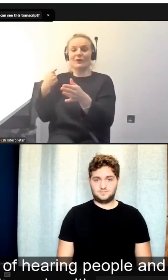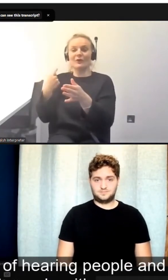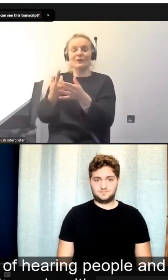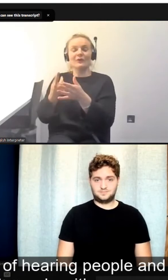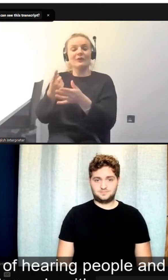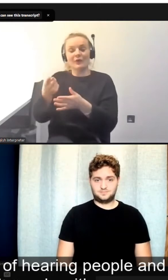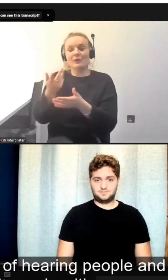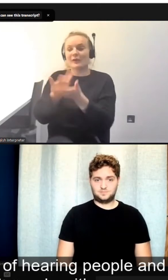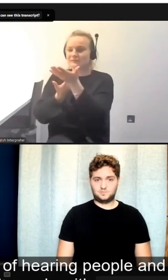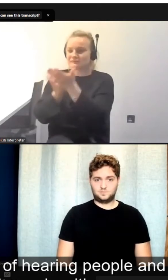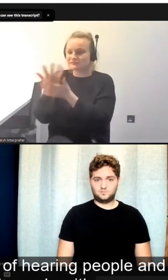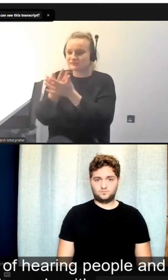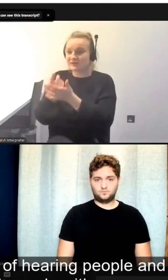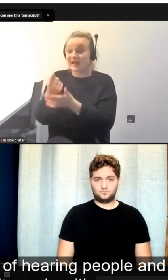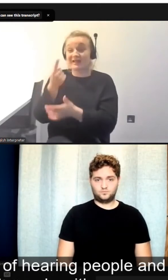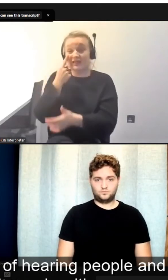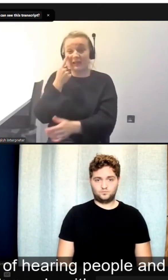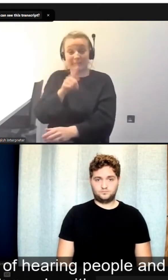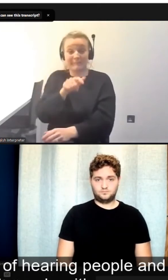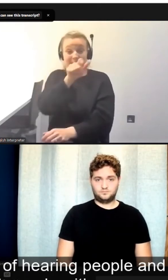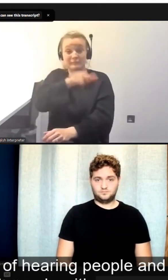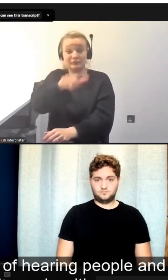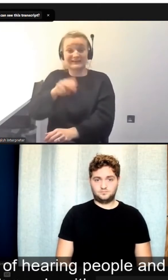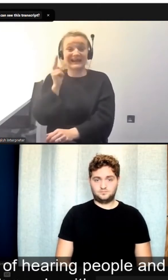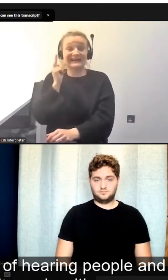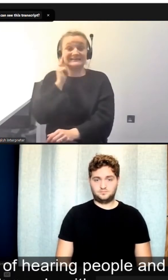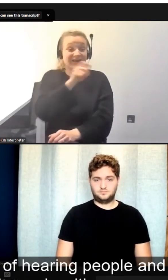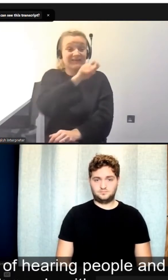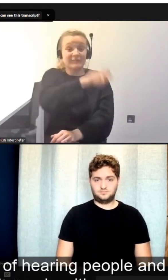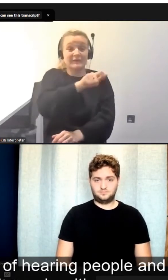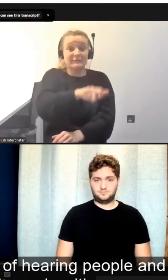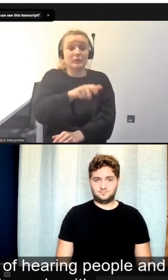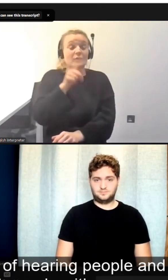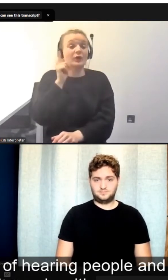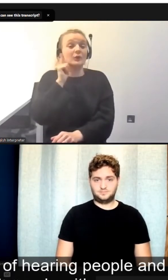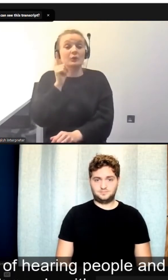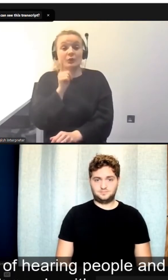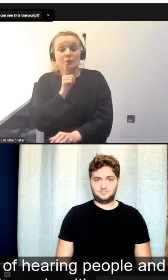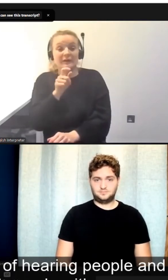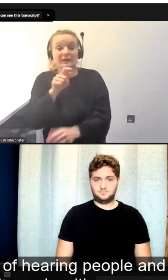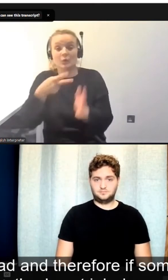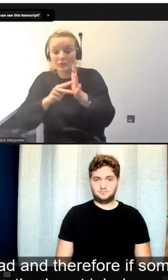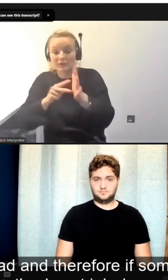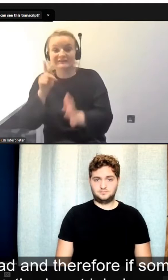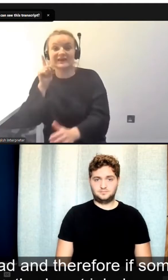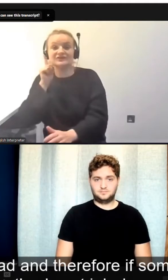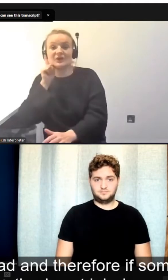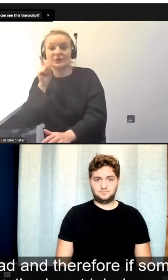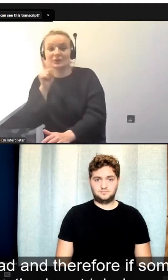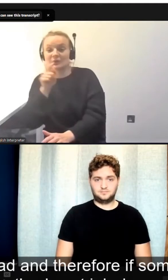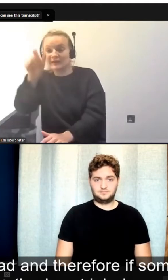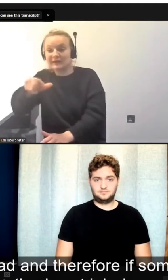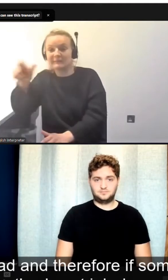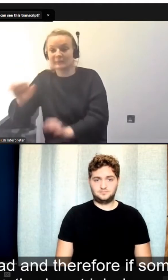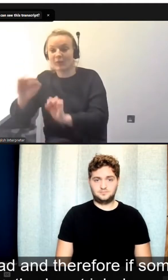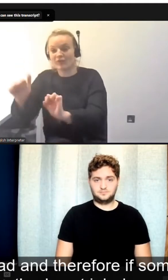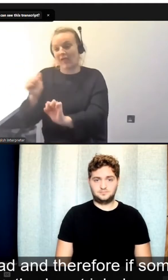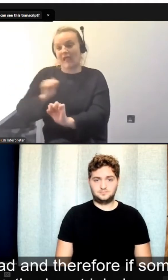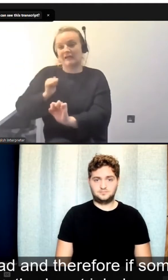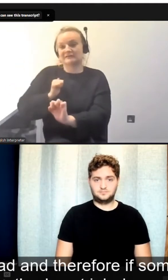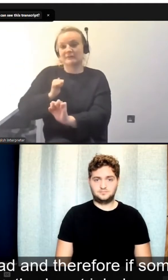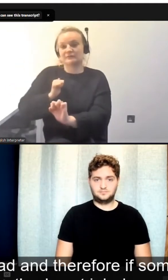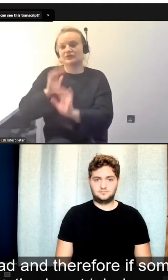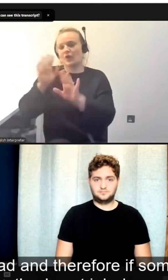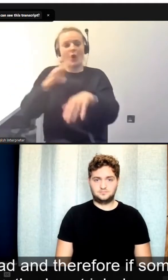assumption by a lot of hearing people and hearing organizations is that people with hearing loss or deaf people can read.